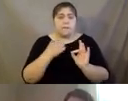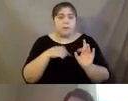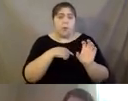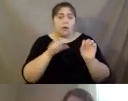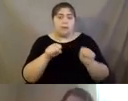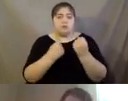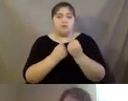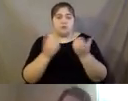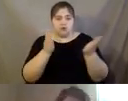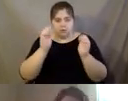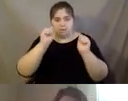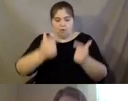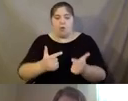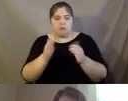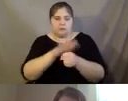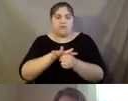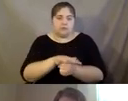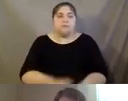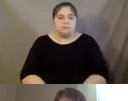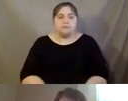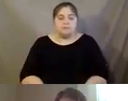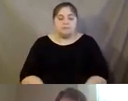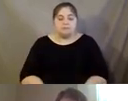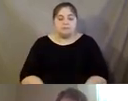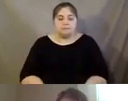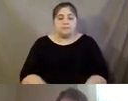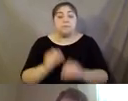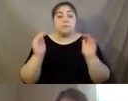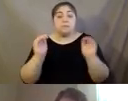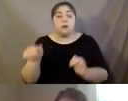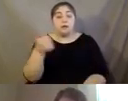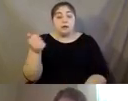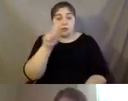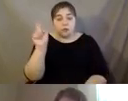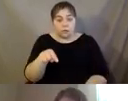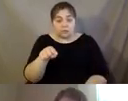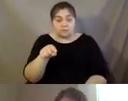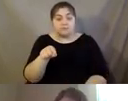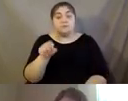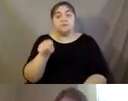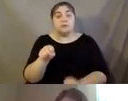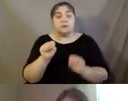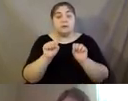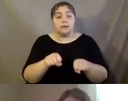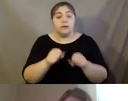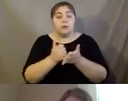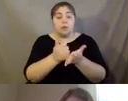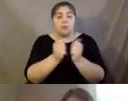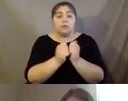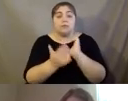in those areas. Okay. Thank you. Another question. Can you all help with smart technologies